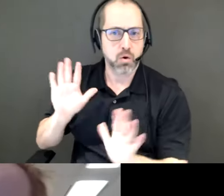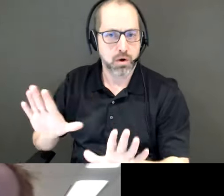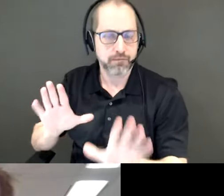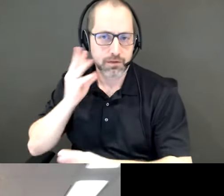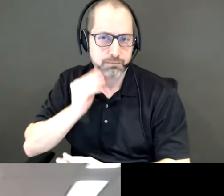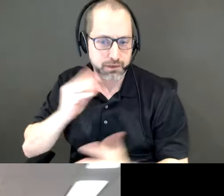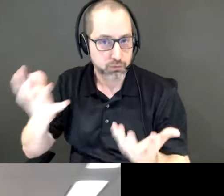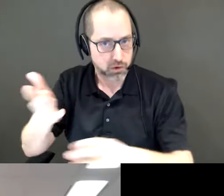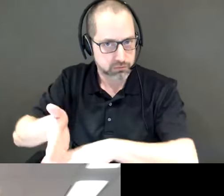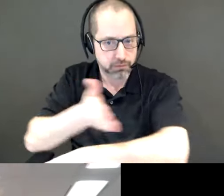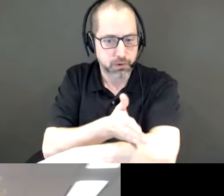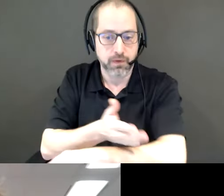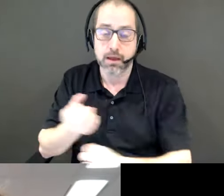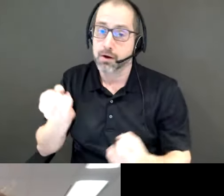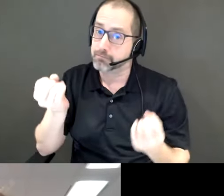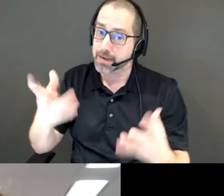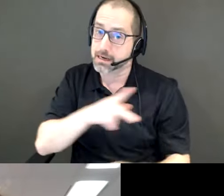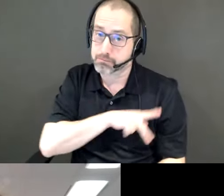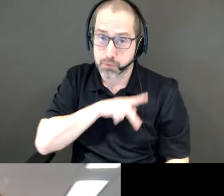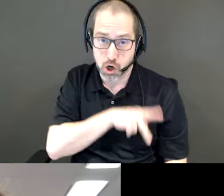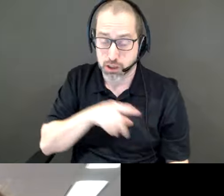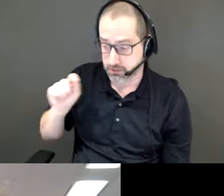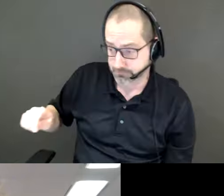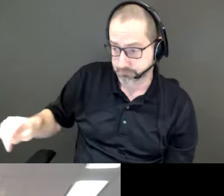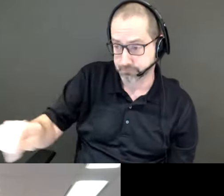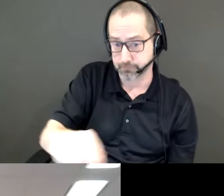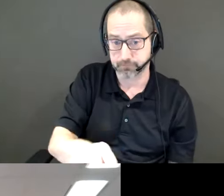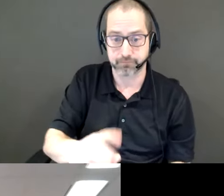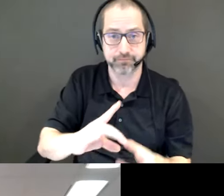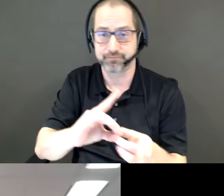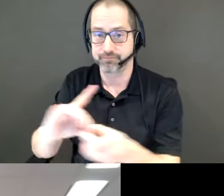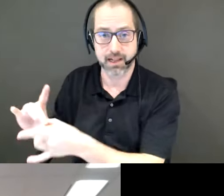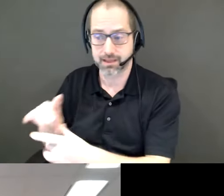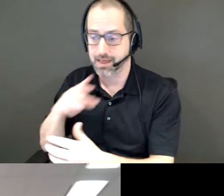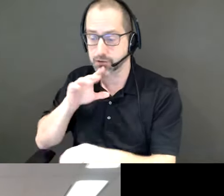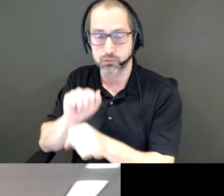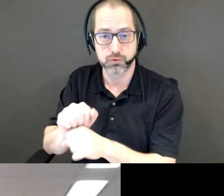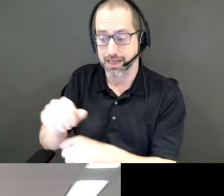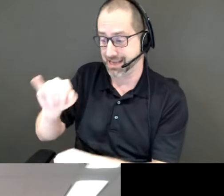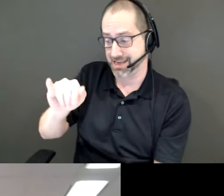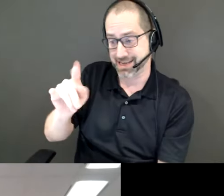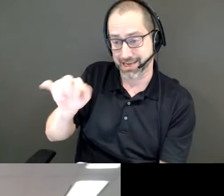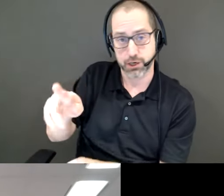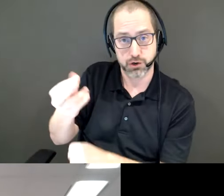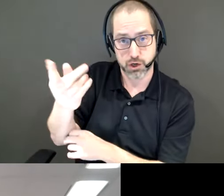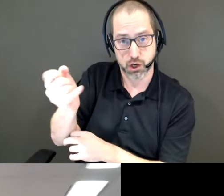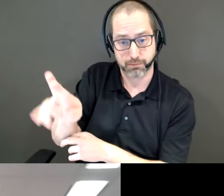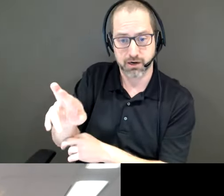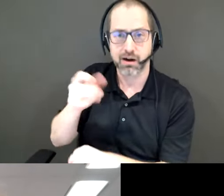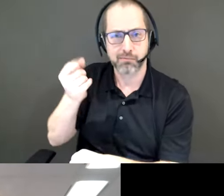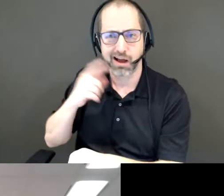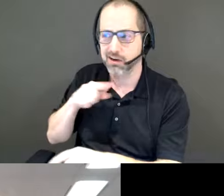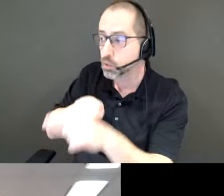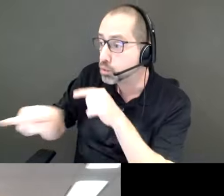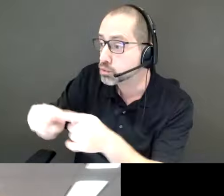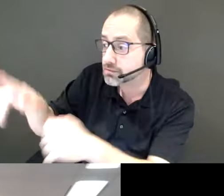development down here, there's a number of parks like in a string like along the entire inner harbor now. But to get to those, you have to go under these dirty dilapidated underpasses. So